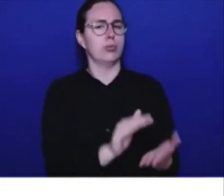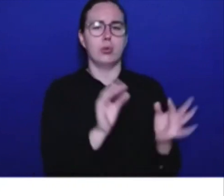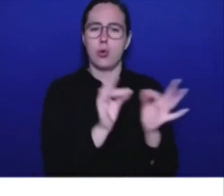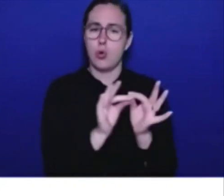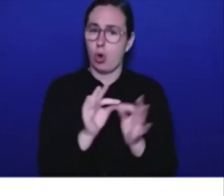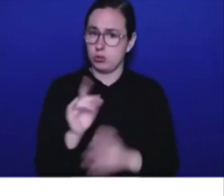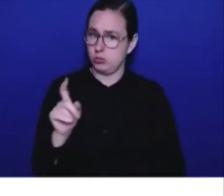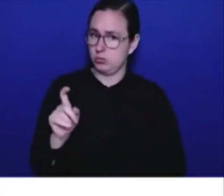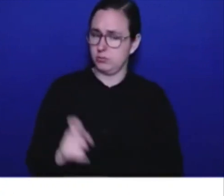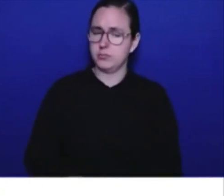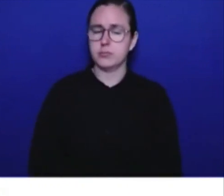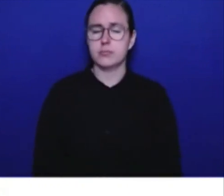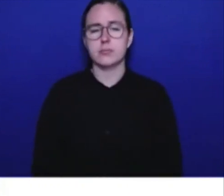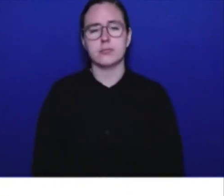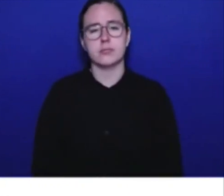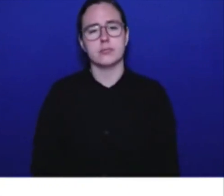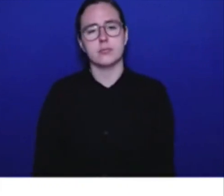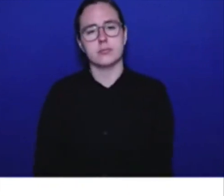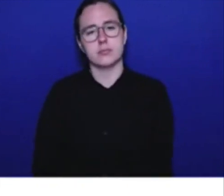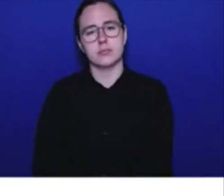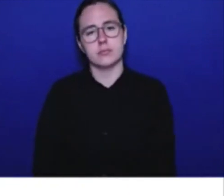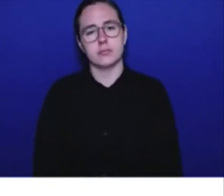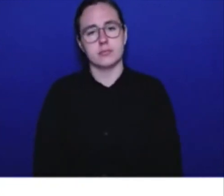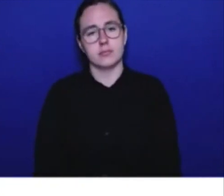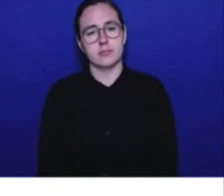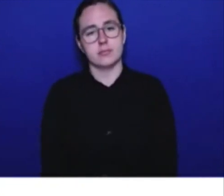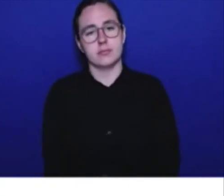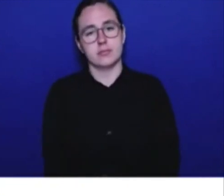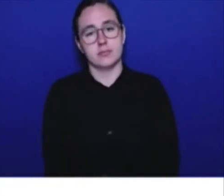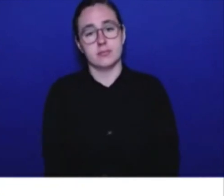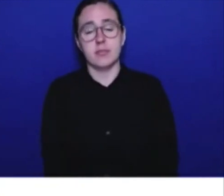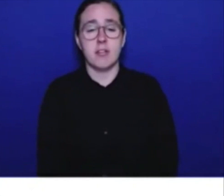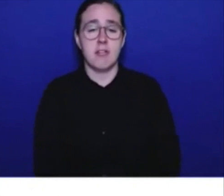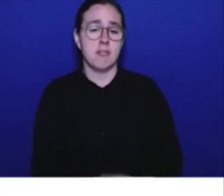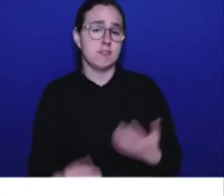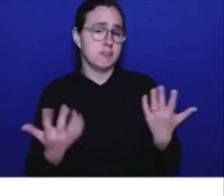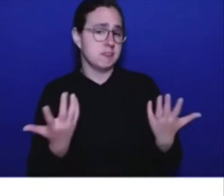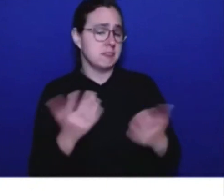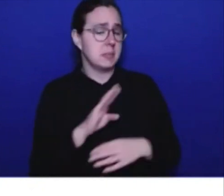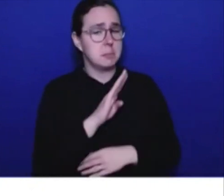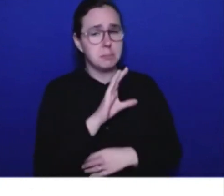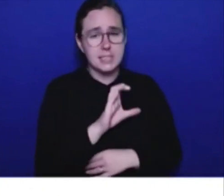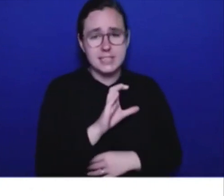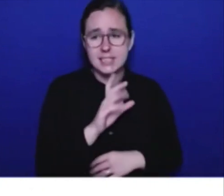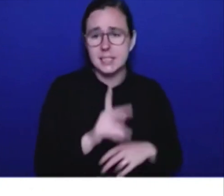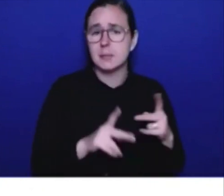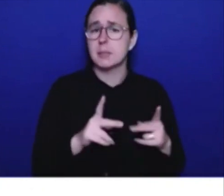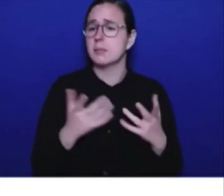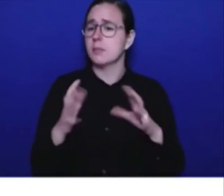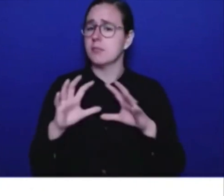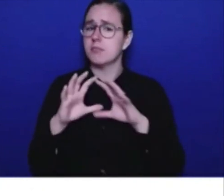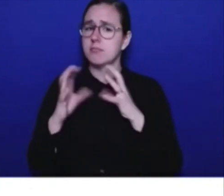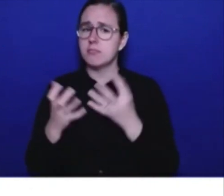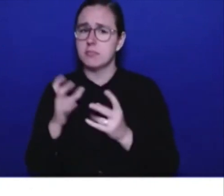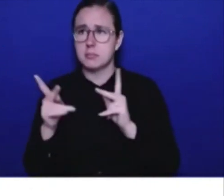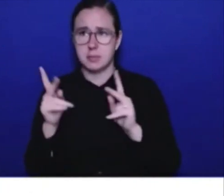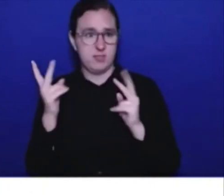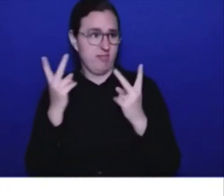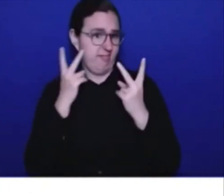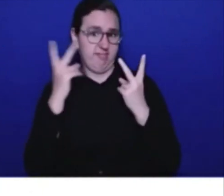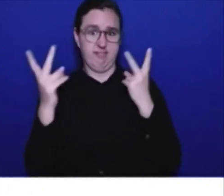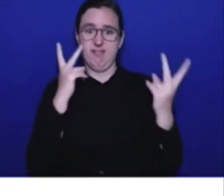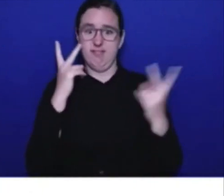like people across the world right now, they're seeing rising costs. And also, like provinces across Canada,